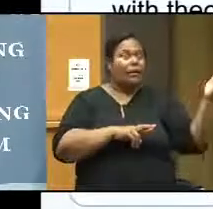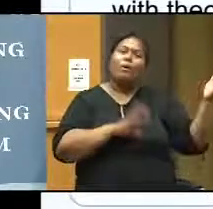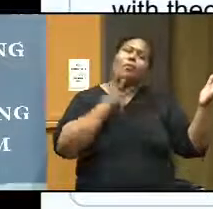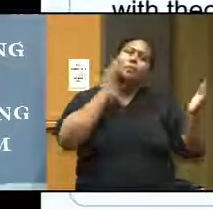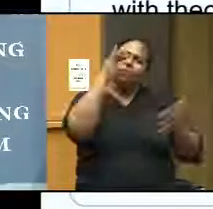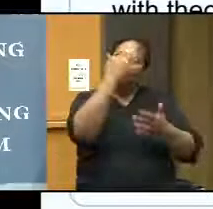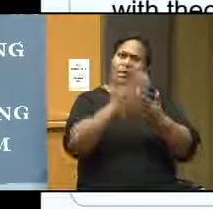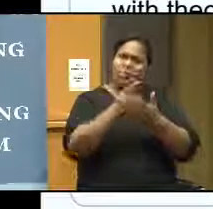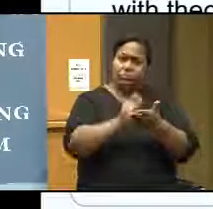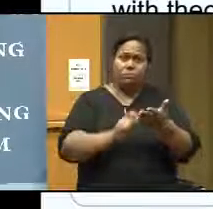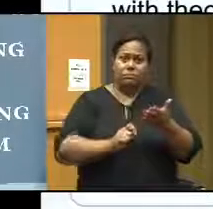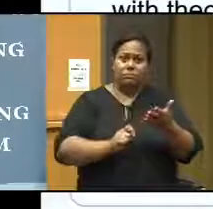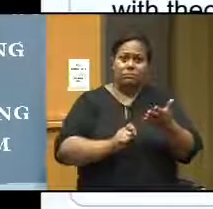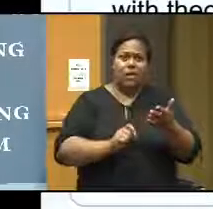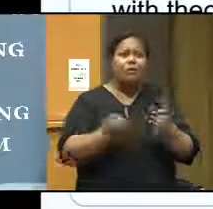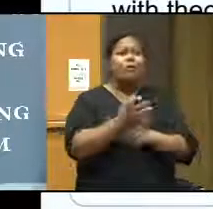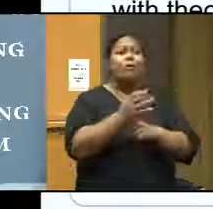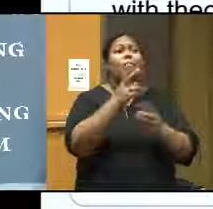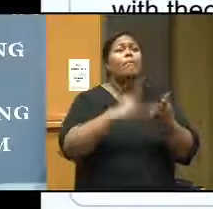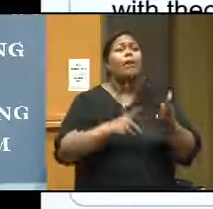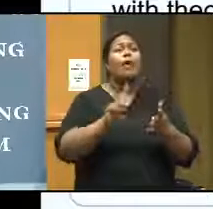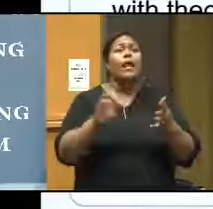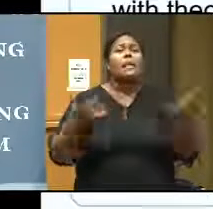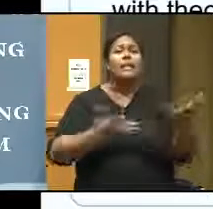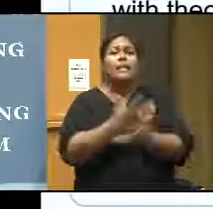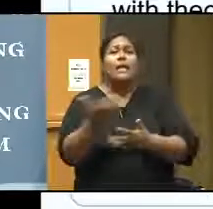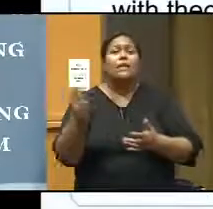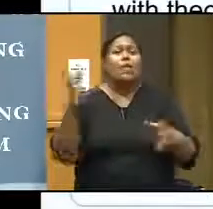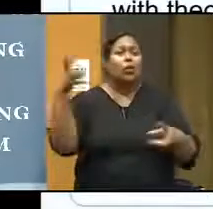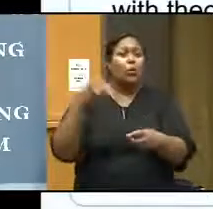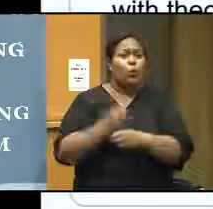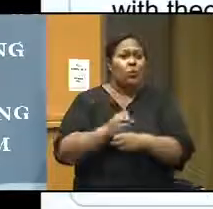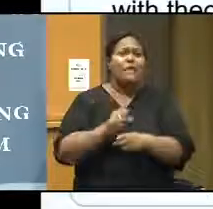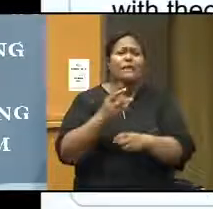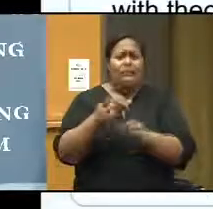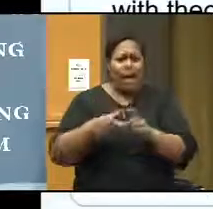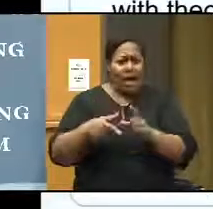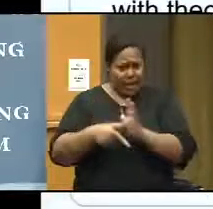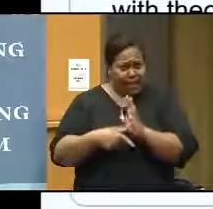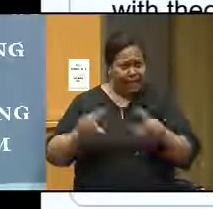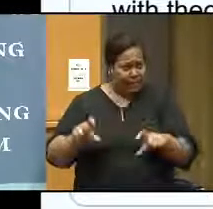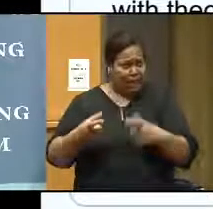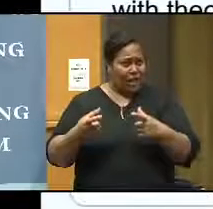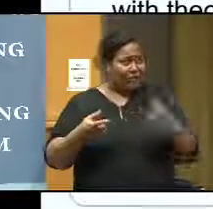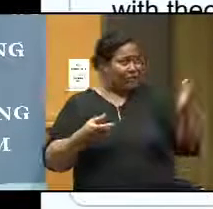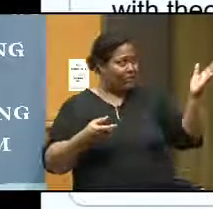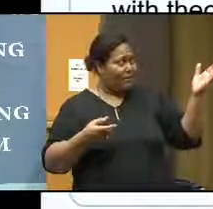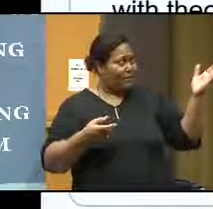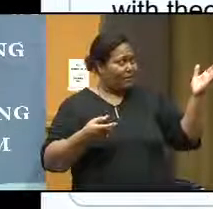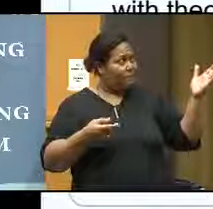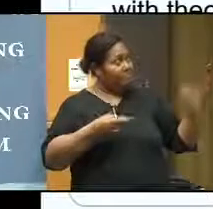students do write, the most important part is the discussion and conclusion. It's very challenging as well. So